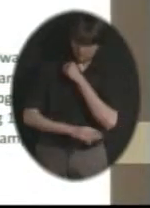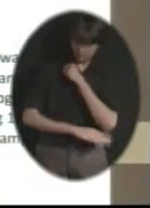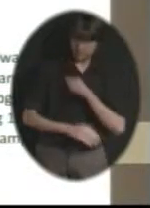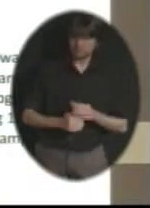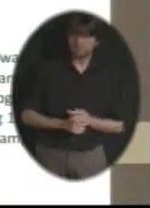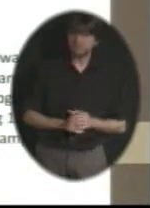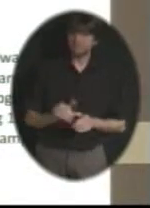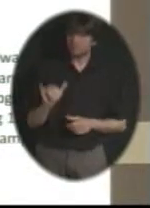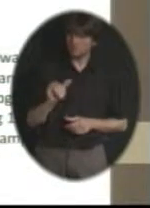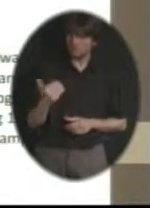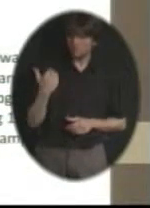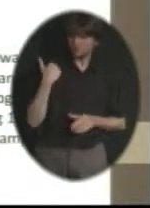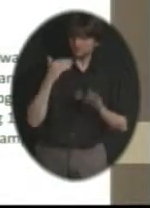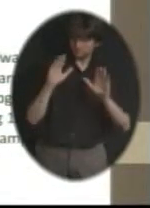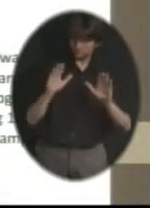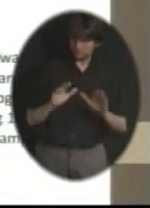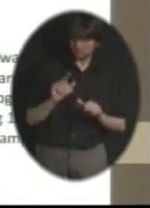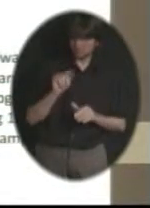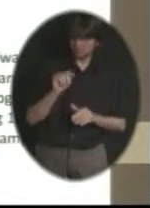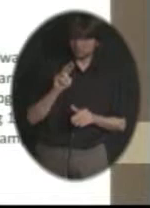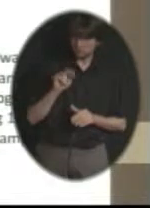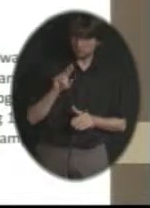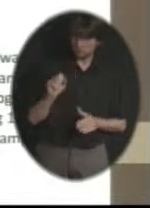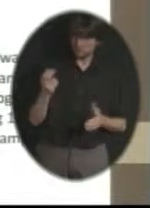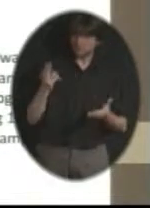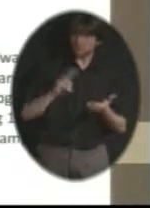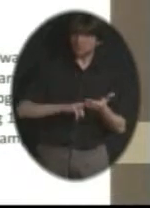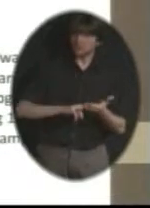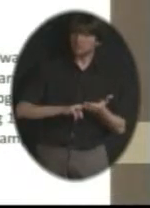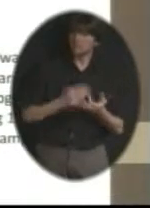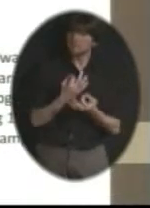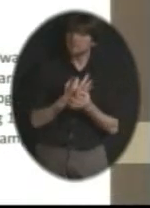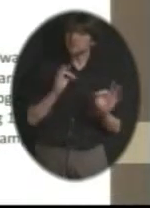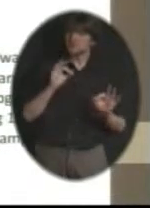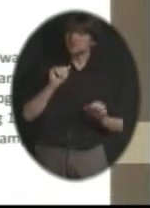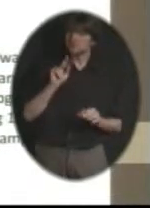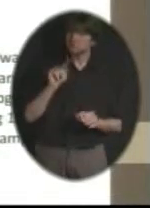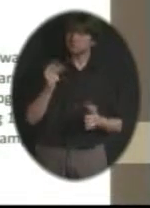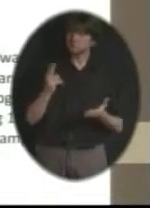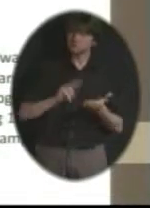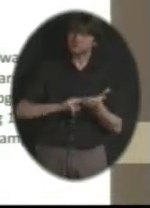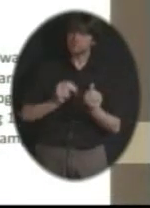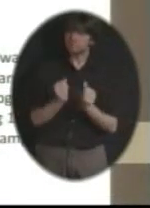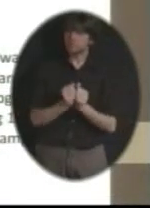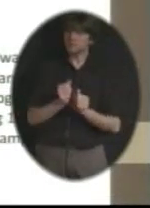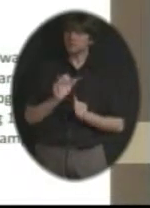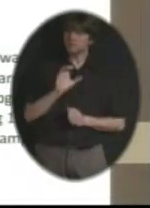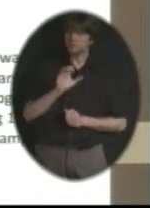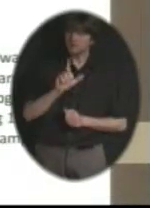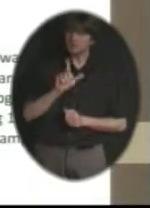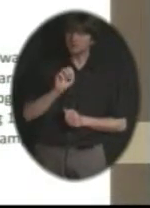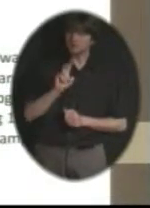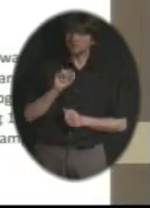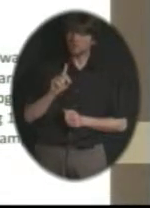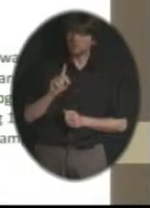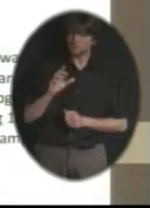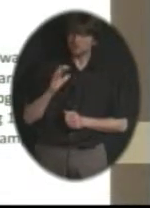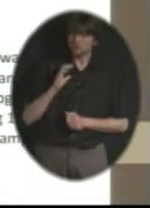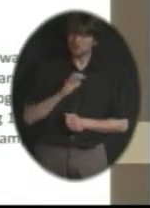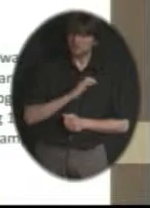Sunday, Travis signed a free agent contract with the Cleveland Browns and will be going to minicamp with them later this month